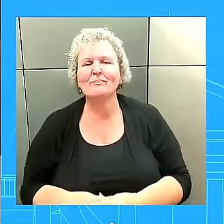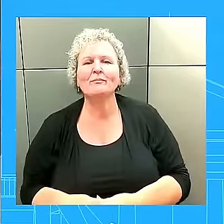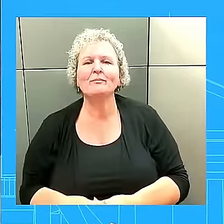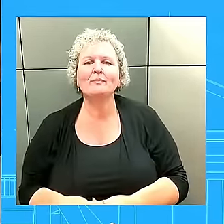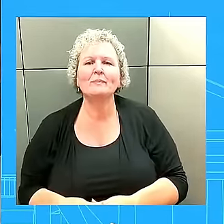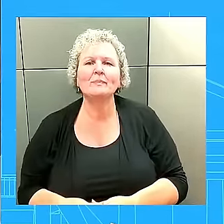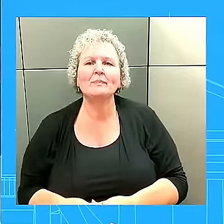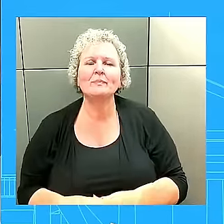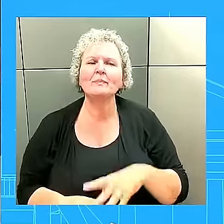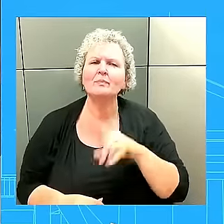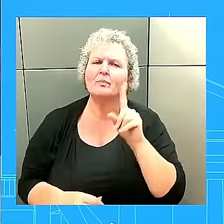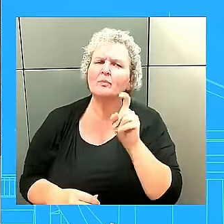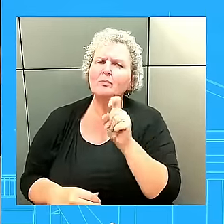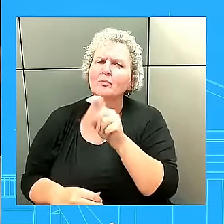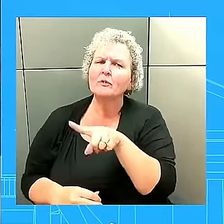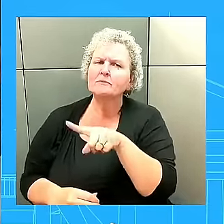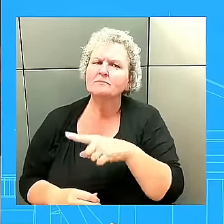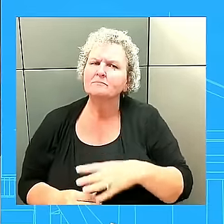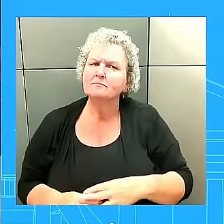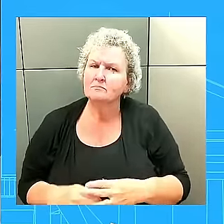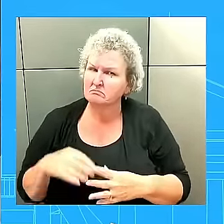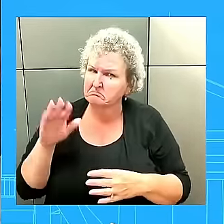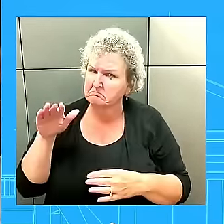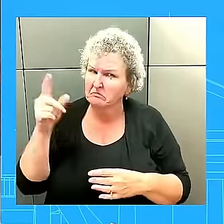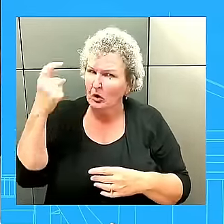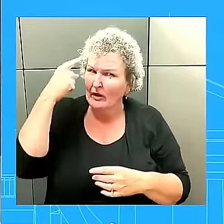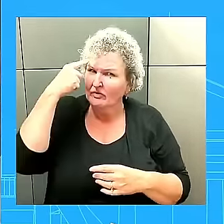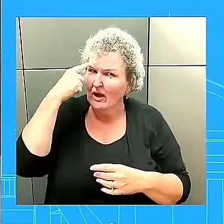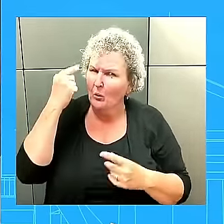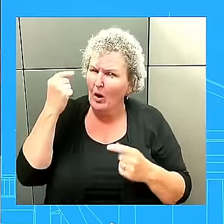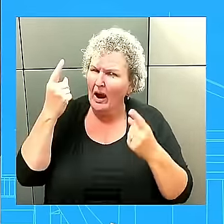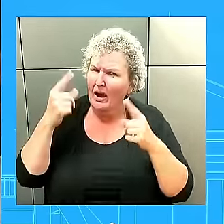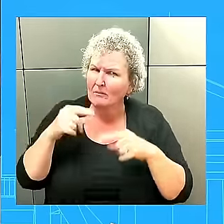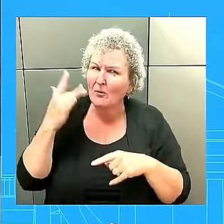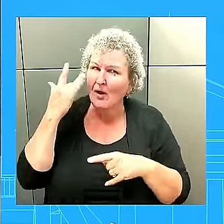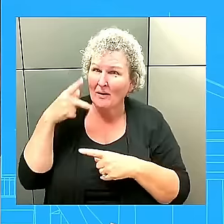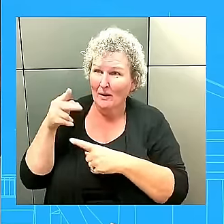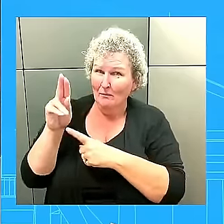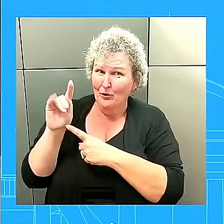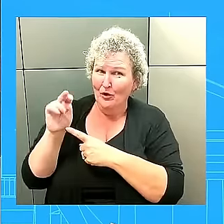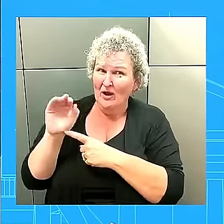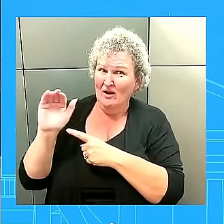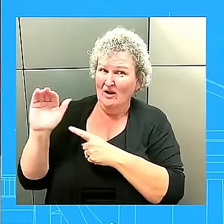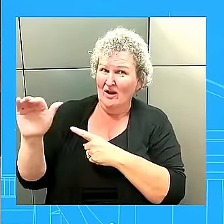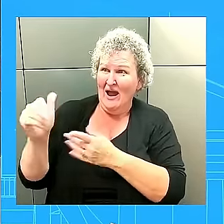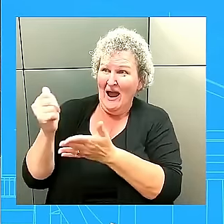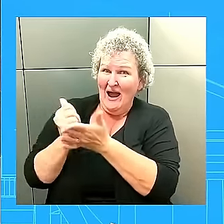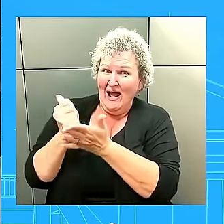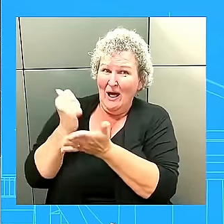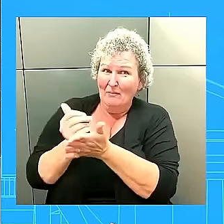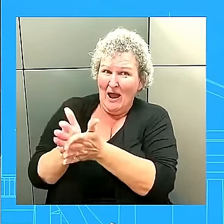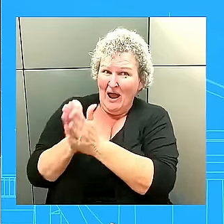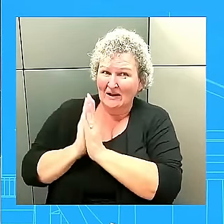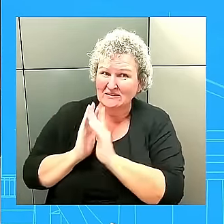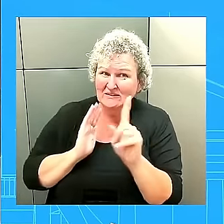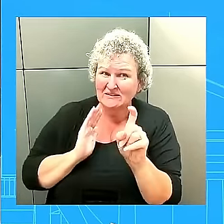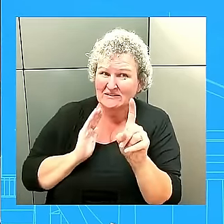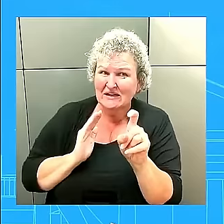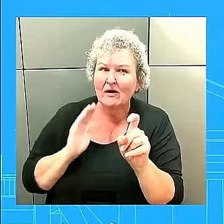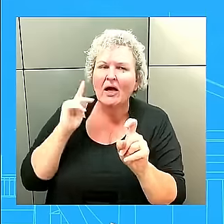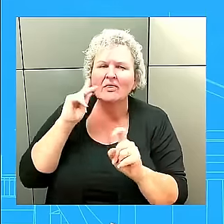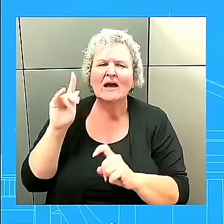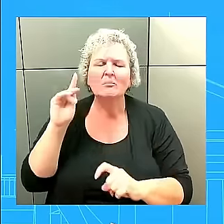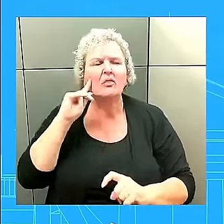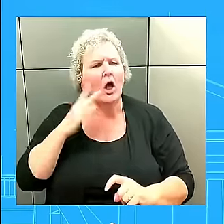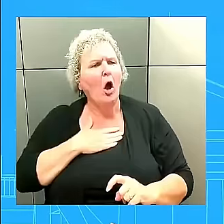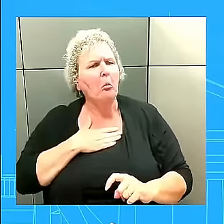Putin specifically first asked for help, or whether it's that Kim Jong-un offered the help first? Don't know.